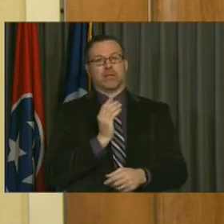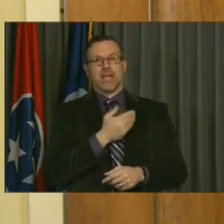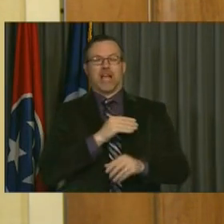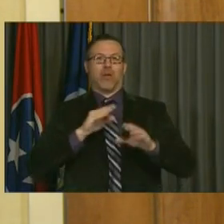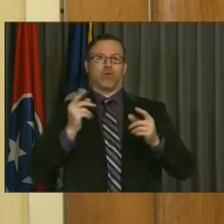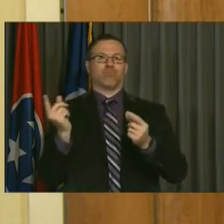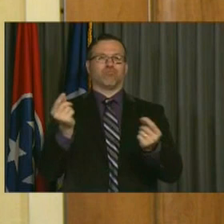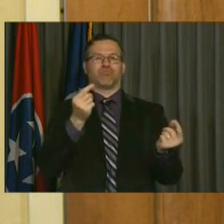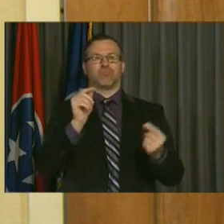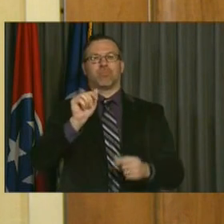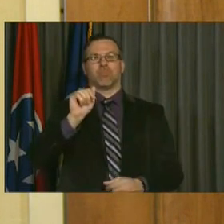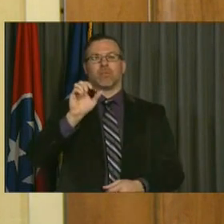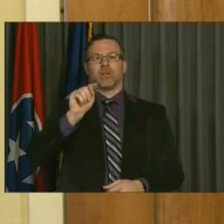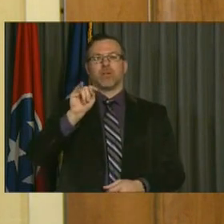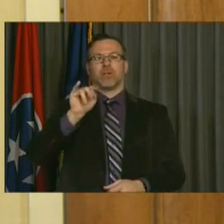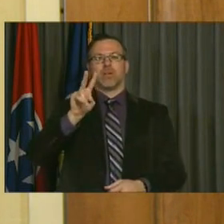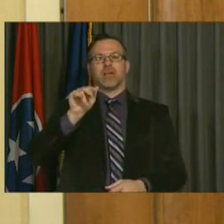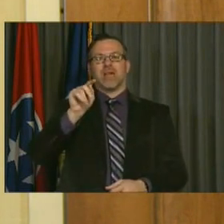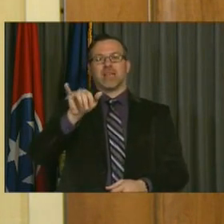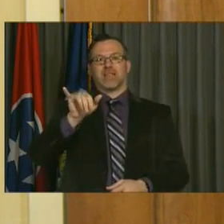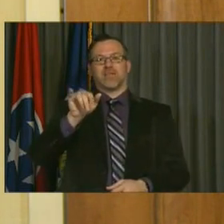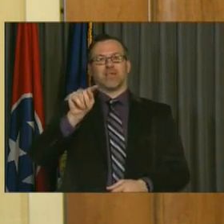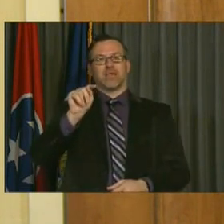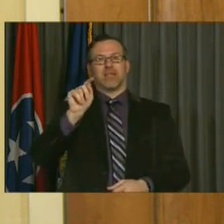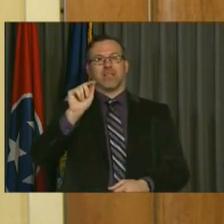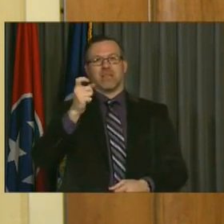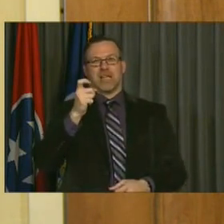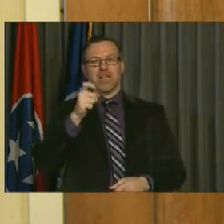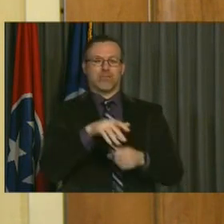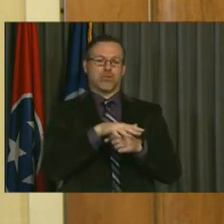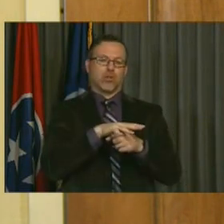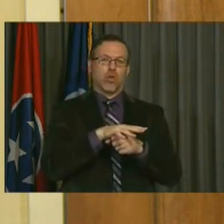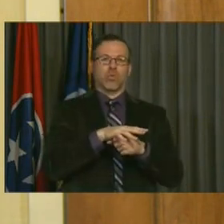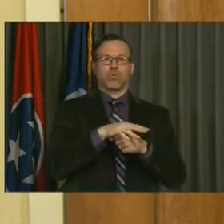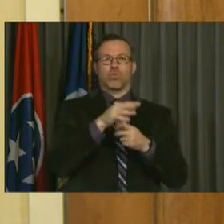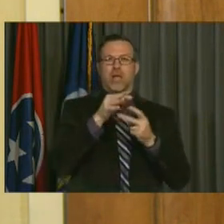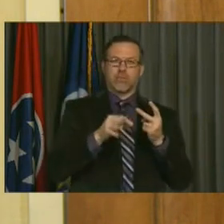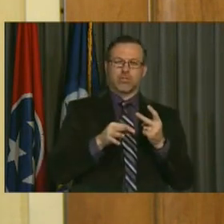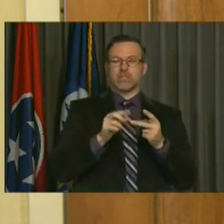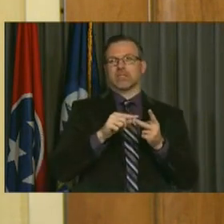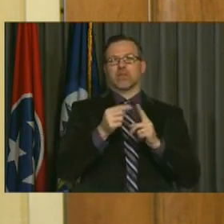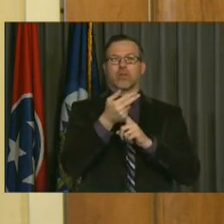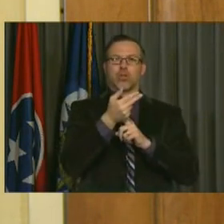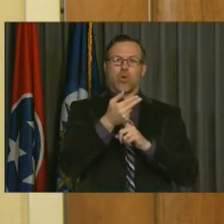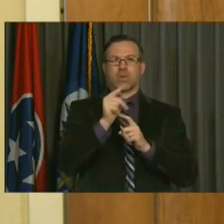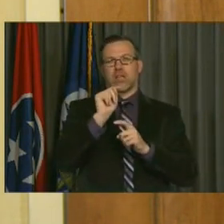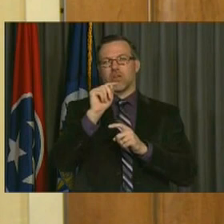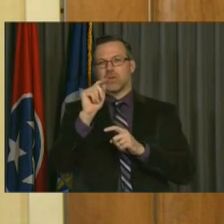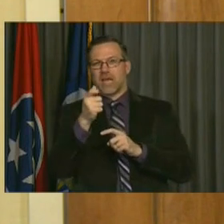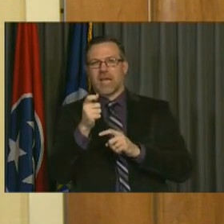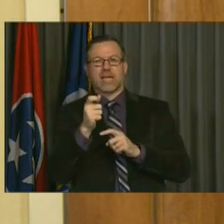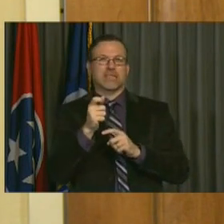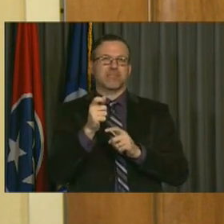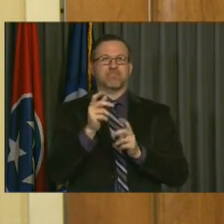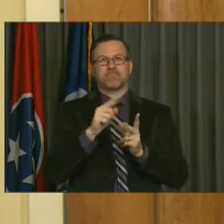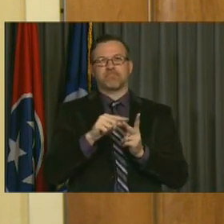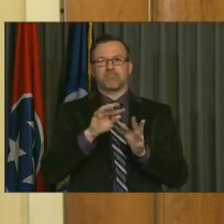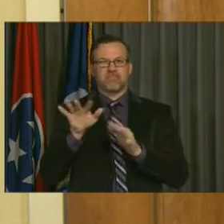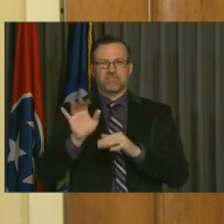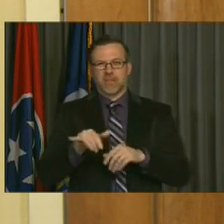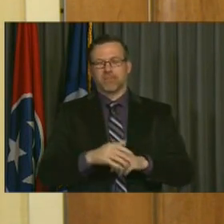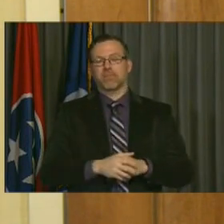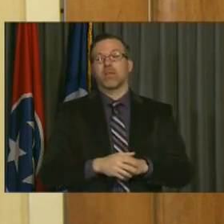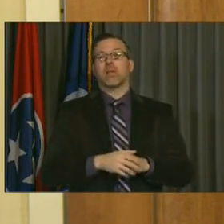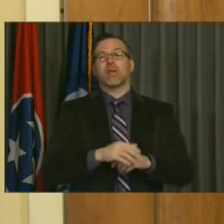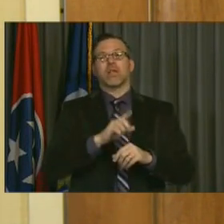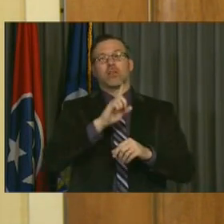when I think about our activity taxes, that's our local option sales tax and our hotel occupancy tax and so forth. And on the one hand,